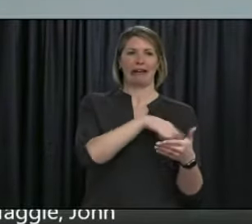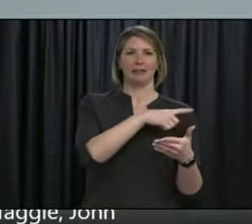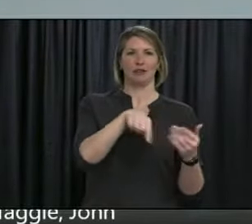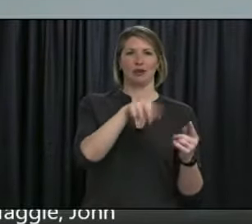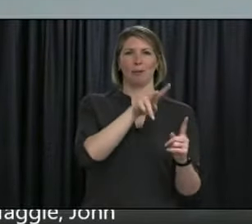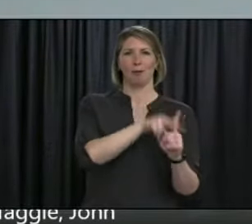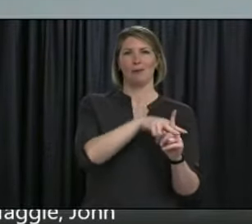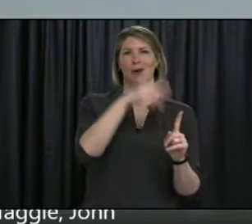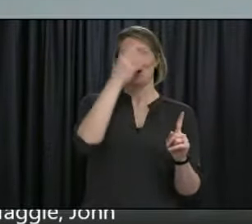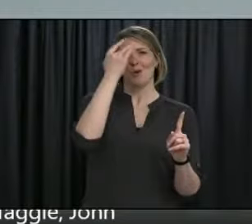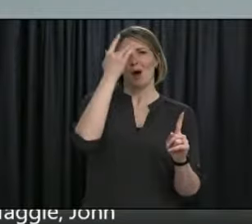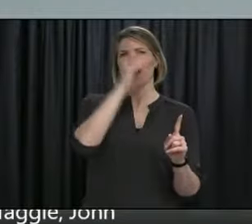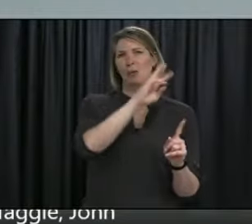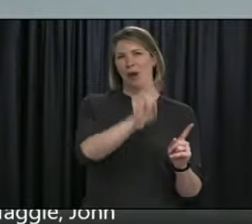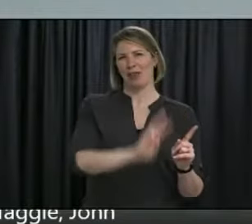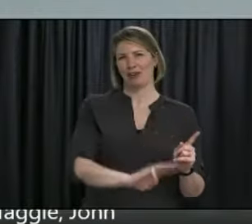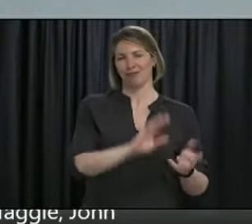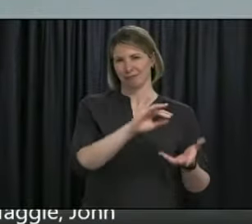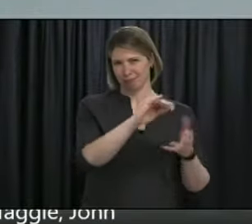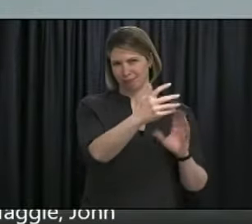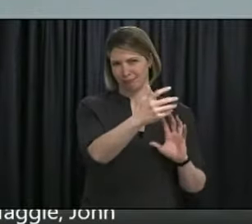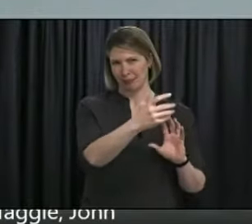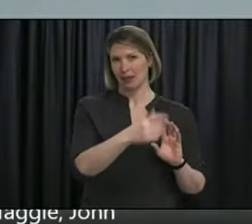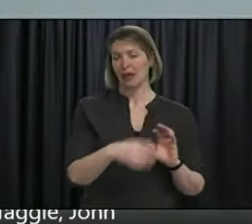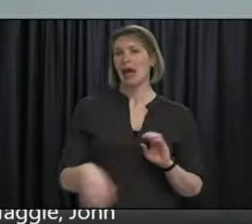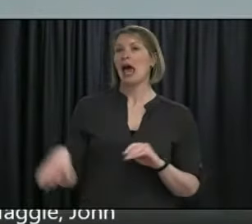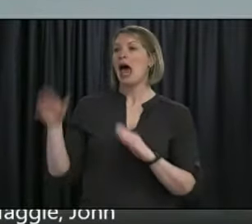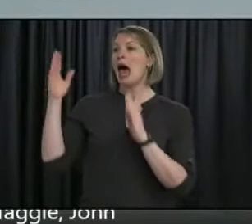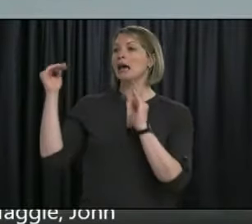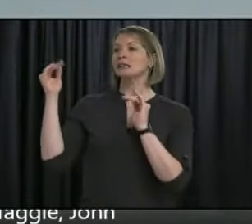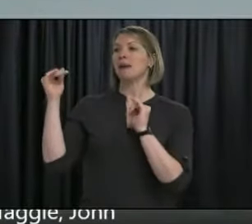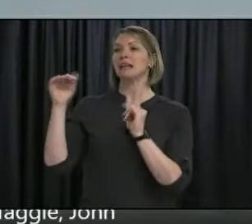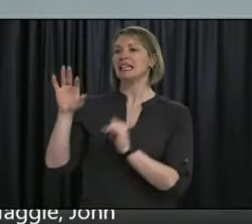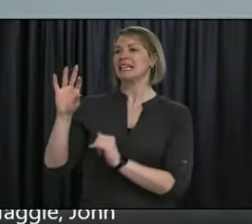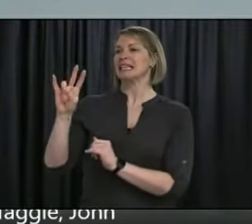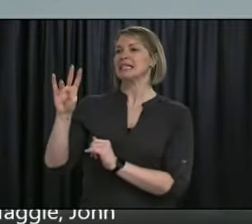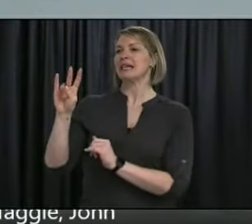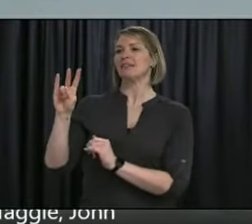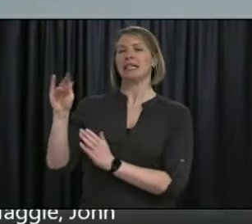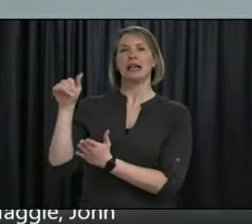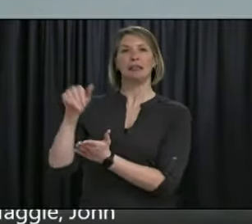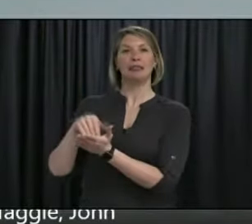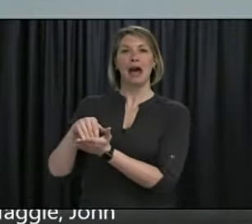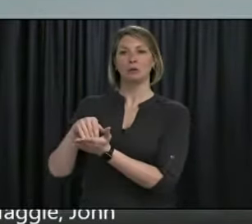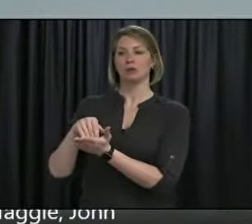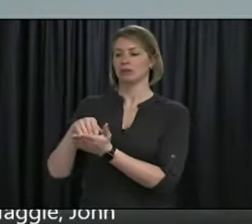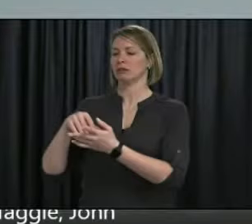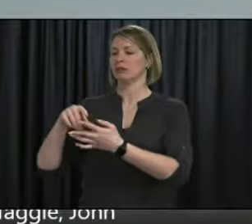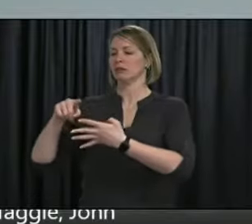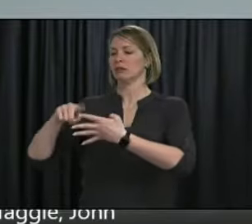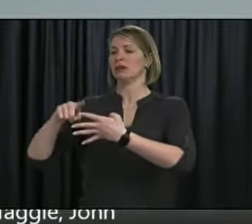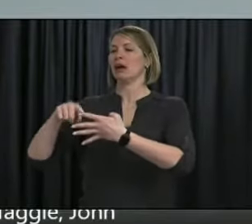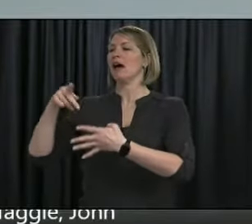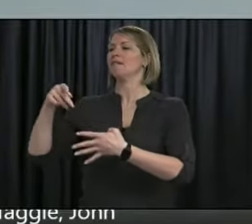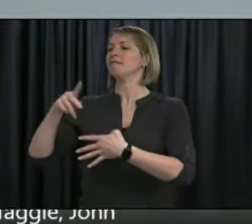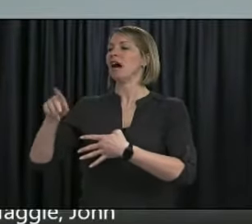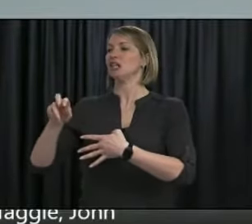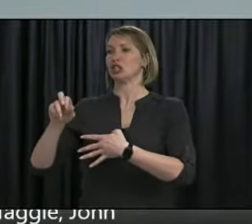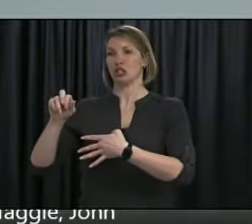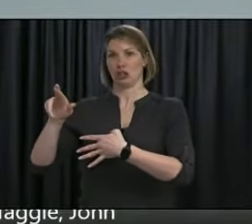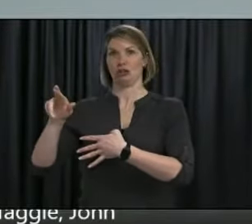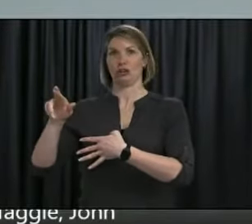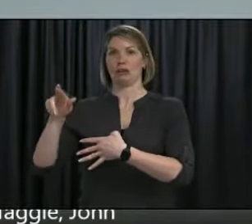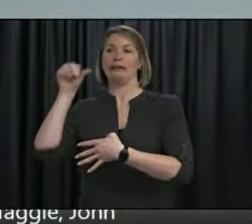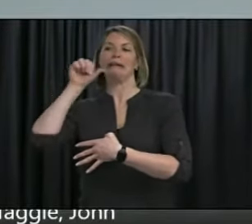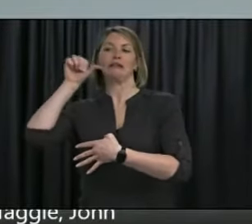just under 17,000 doses of Pfizer and in actual fact, those arrived yesterday. And the